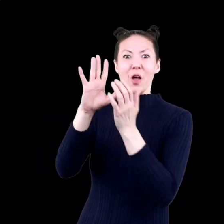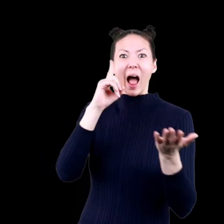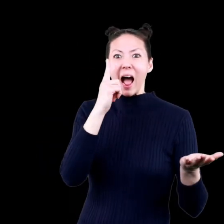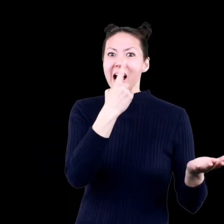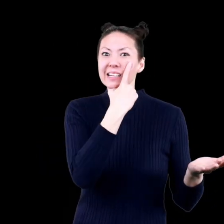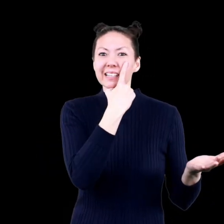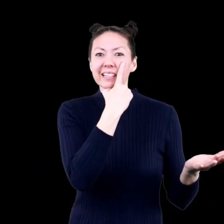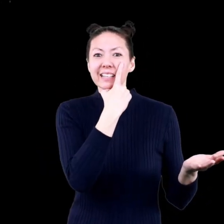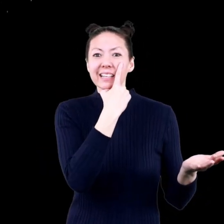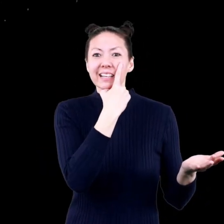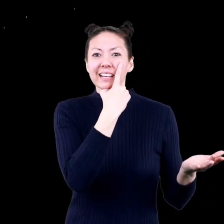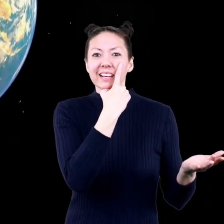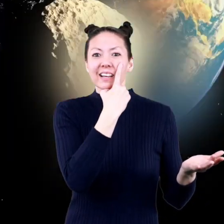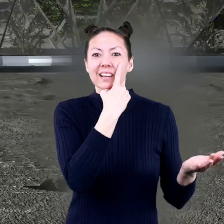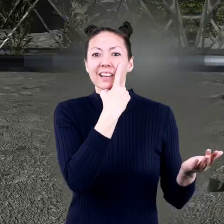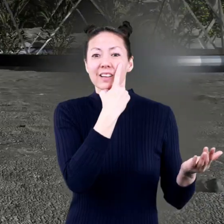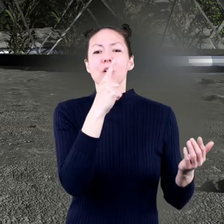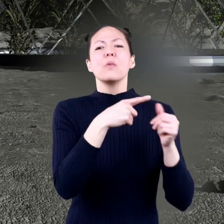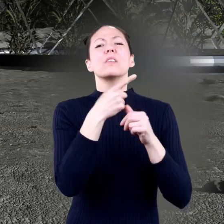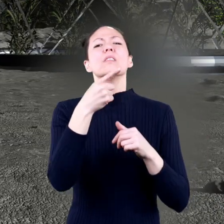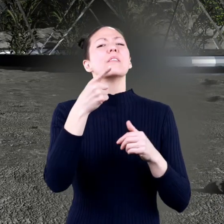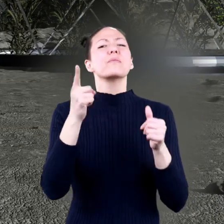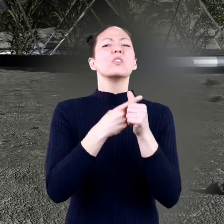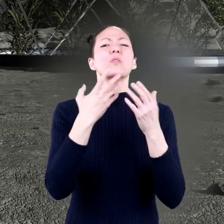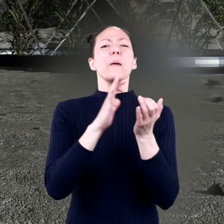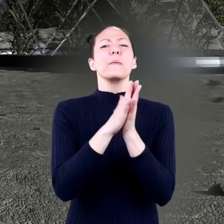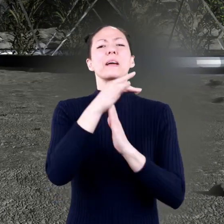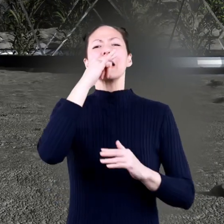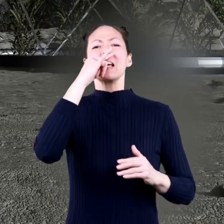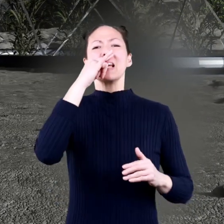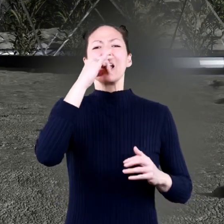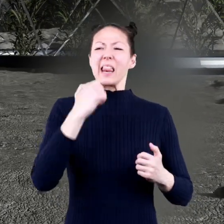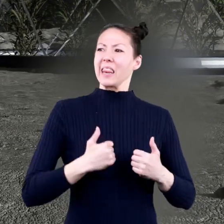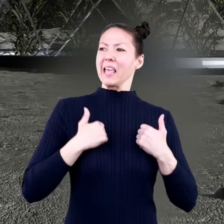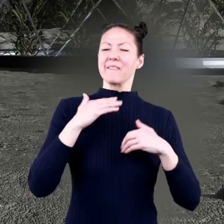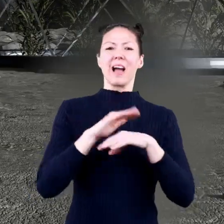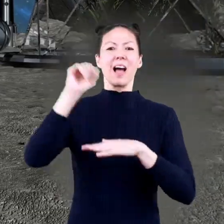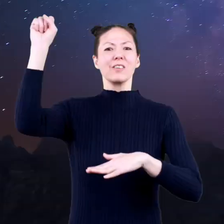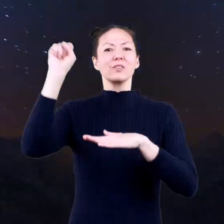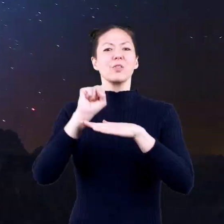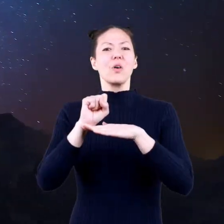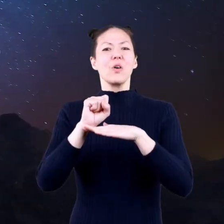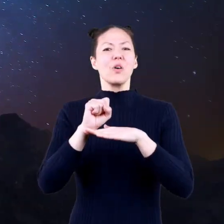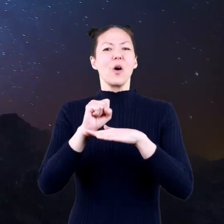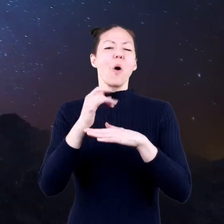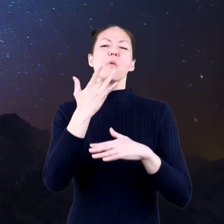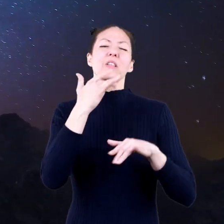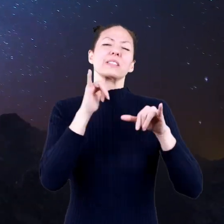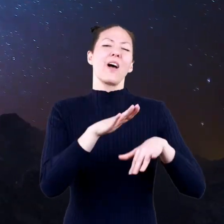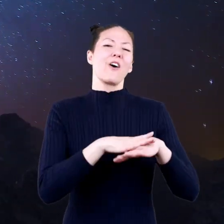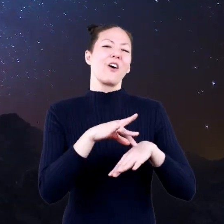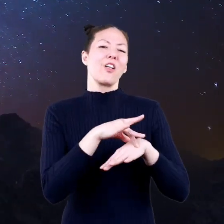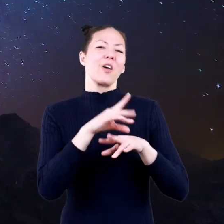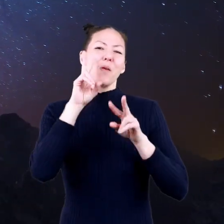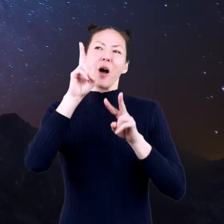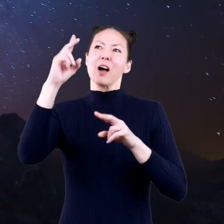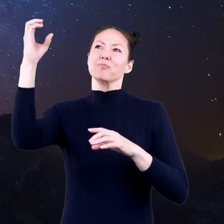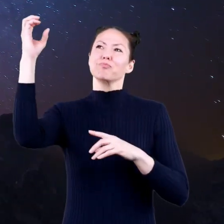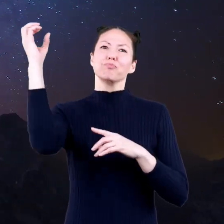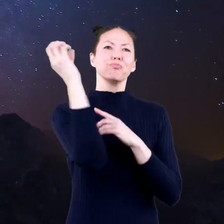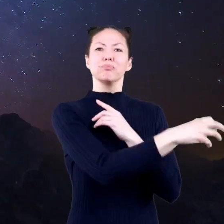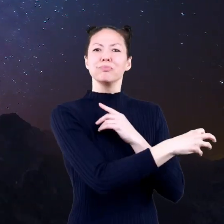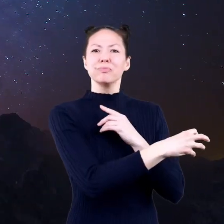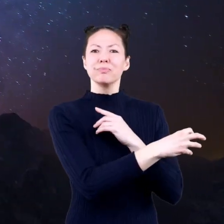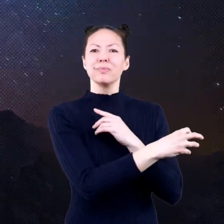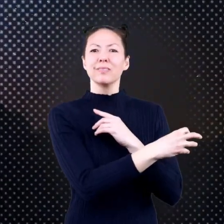visible to the naked eye. So whether you want to be the first kid that lives on an asteroid, or you'd rather just stay on Earth and watch